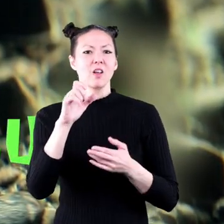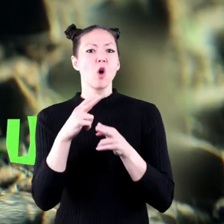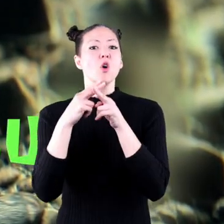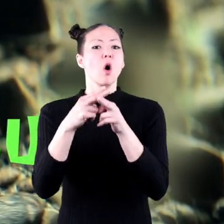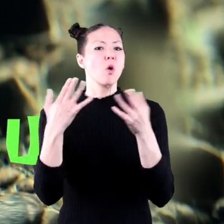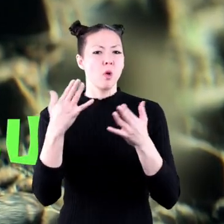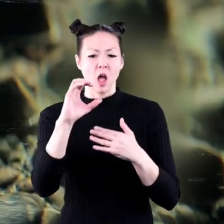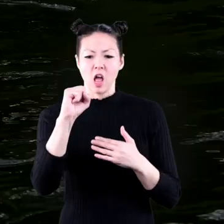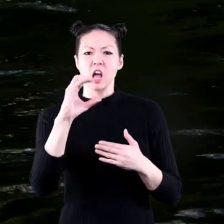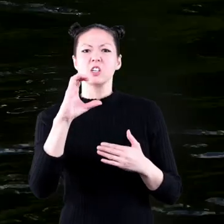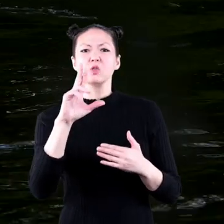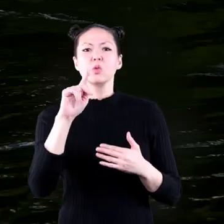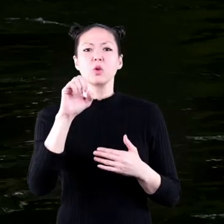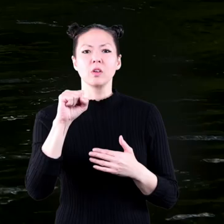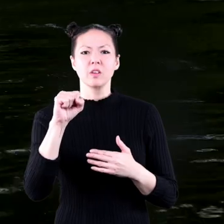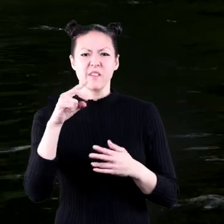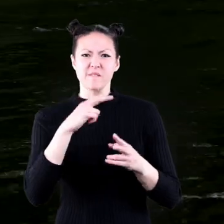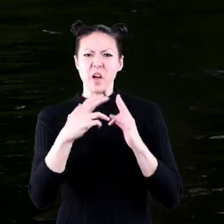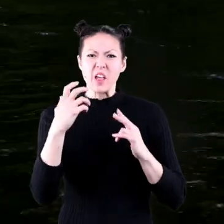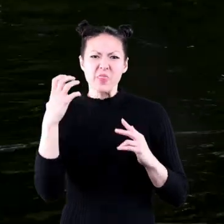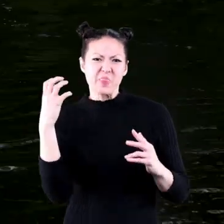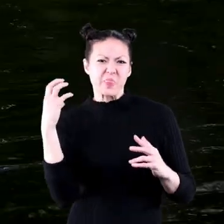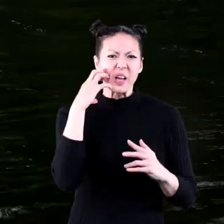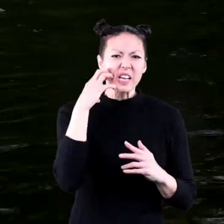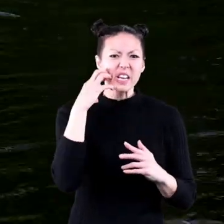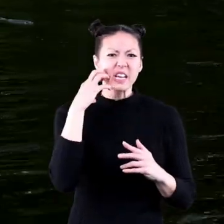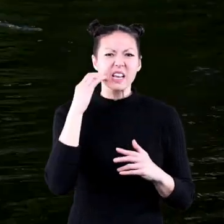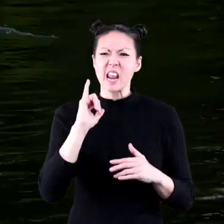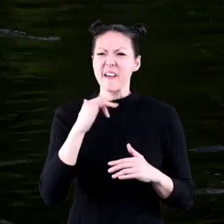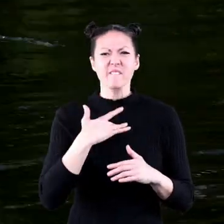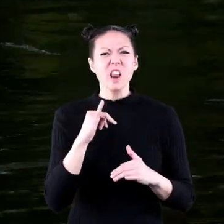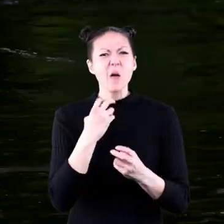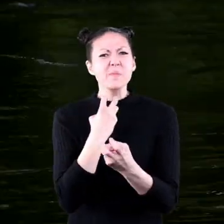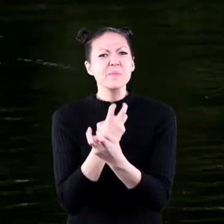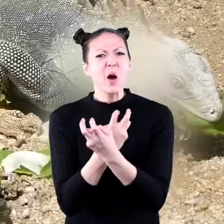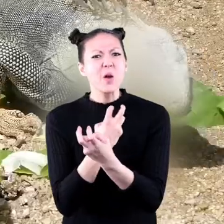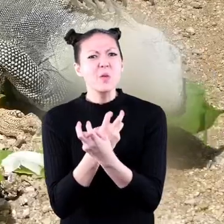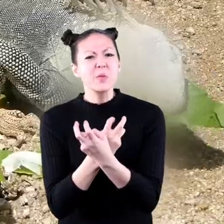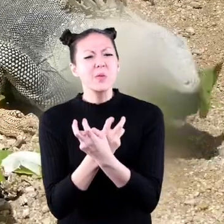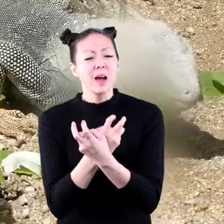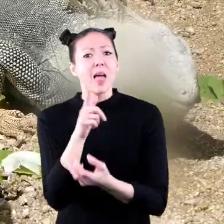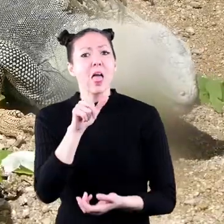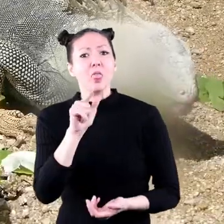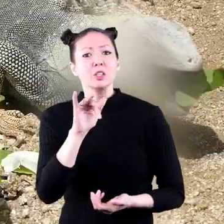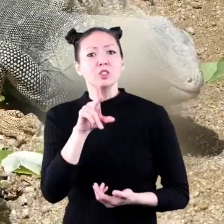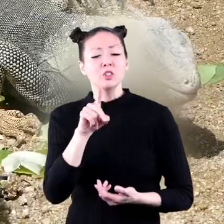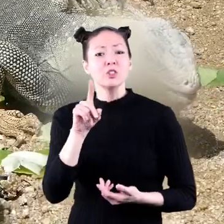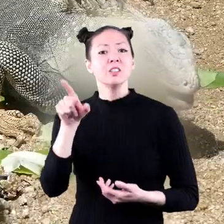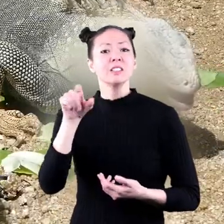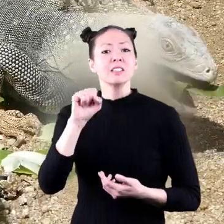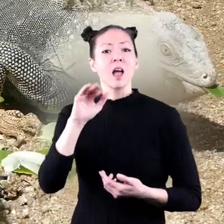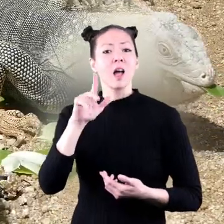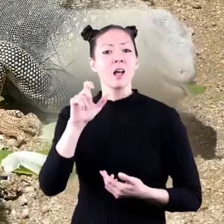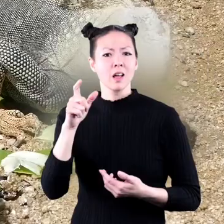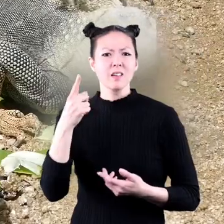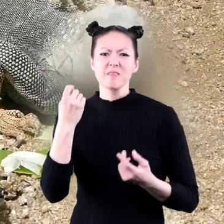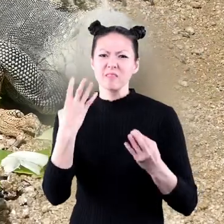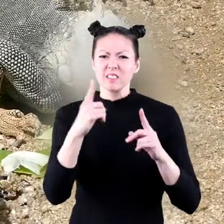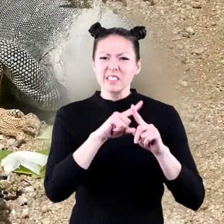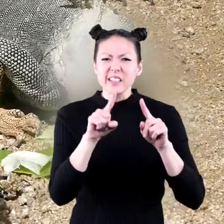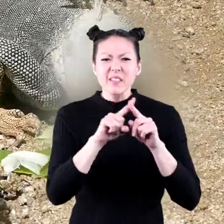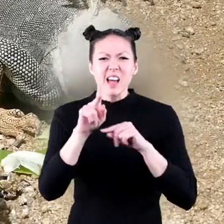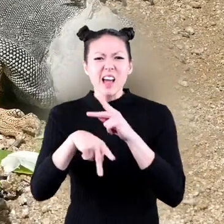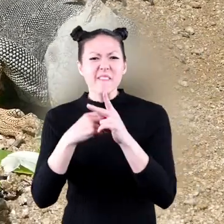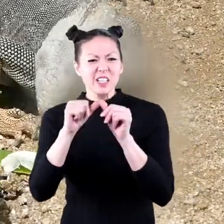scutes. They are very thick and feel like bone. Lizard scales come in many different shapes and